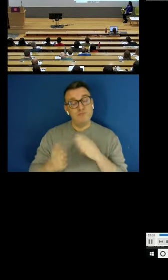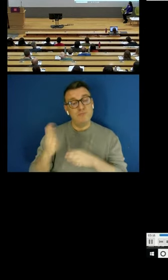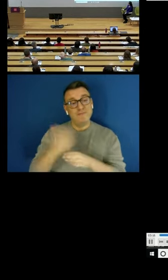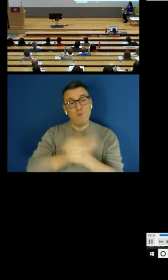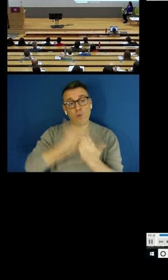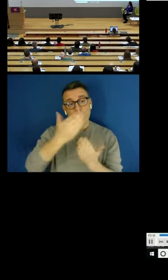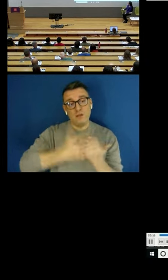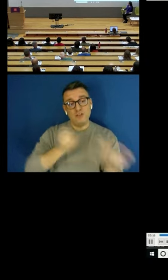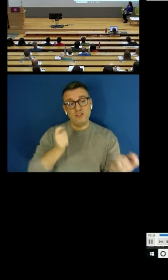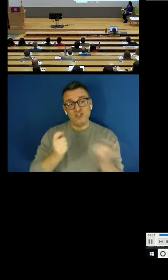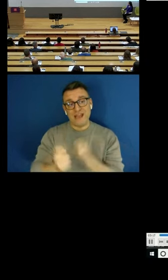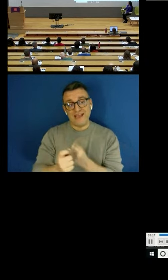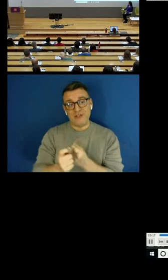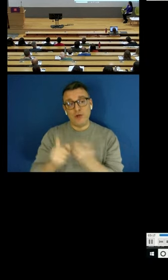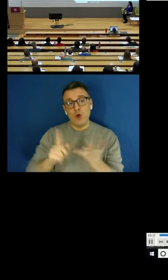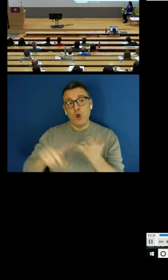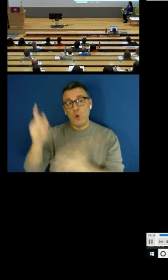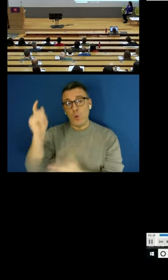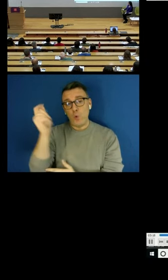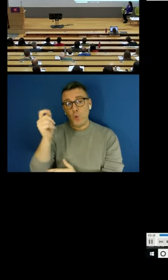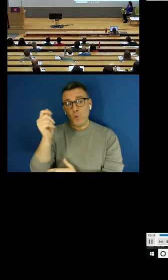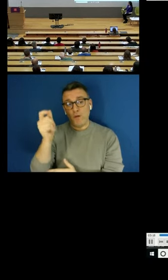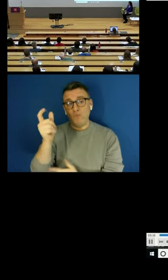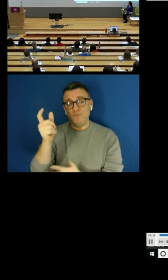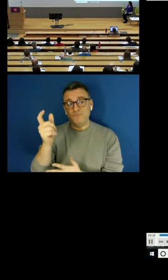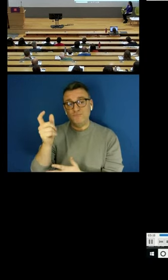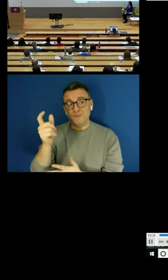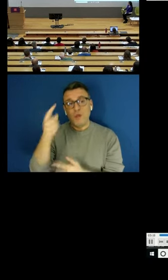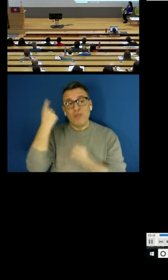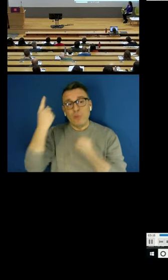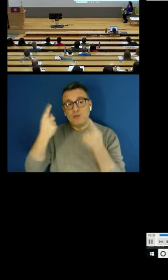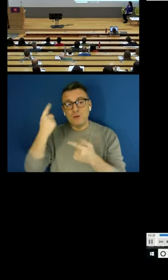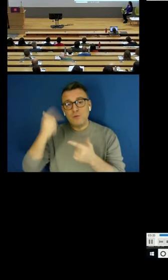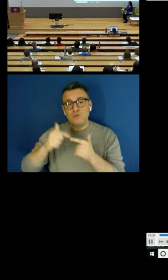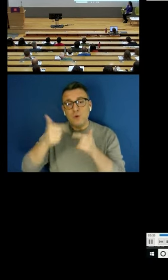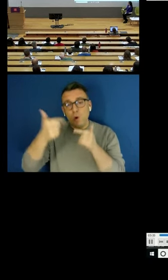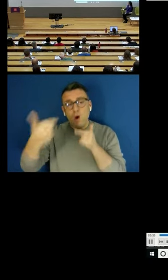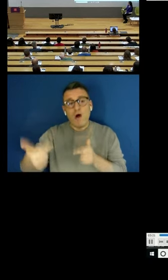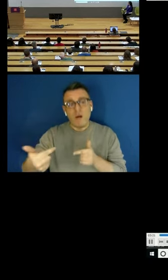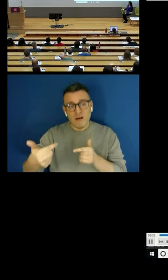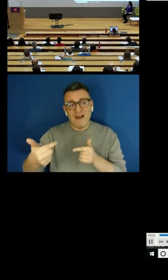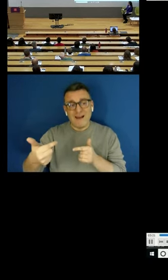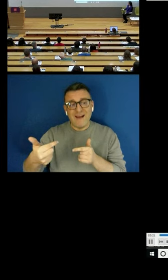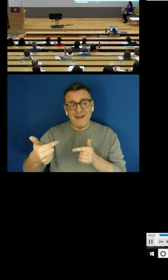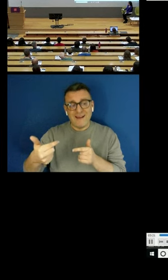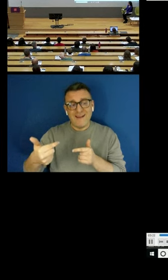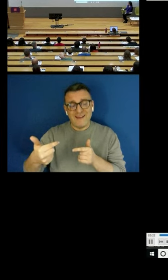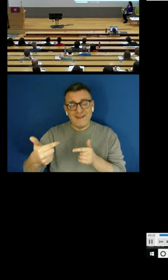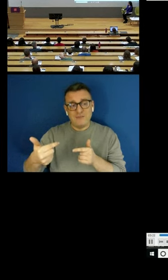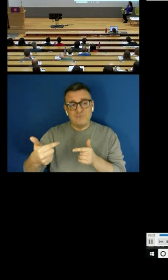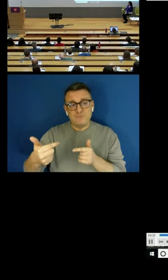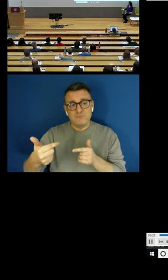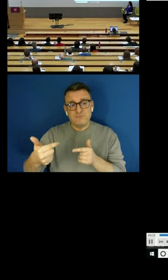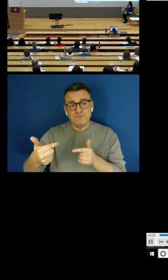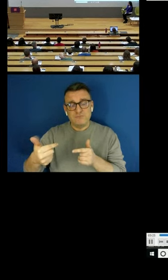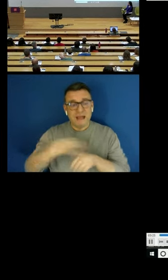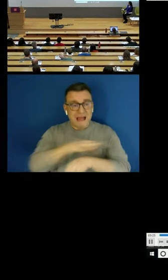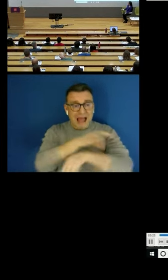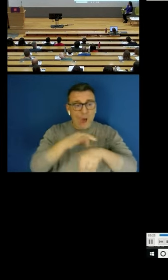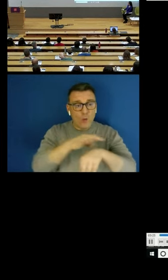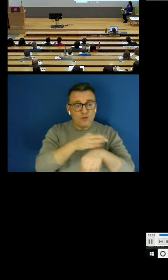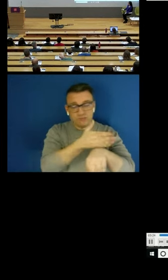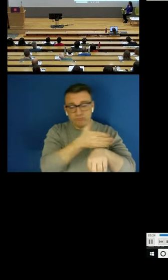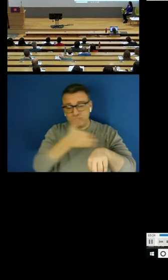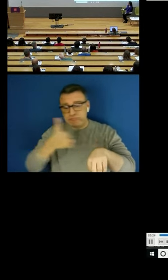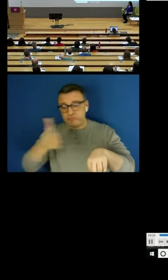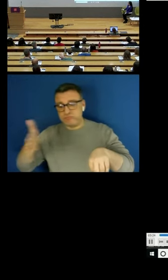uh your online hours when from the time you are online all the way to the time when you are offline. Now what